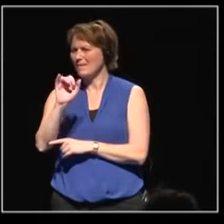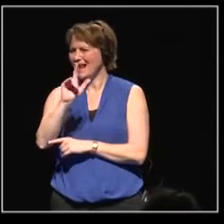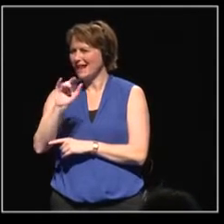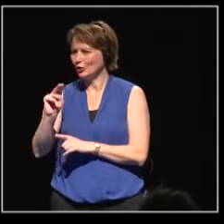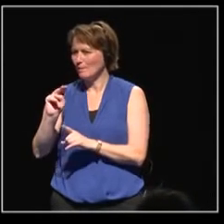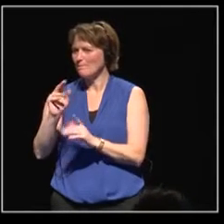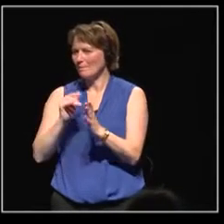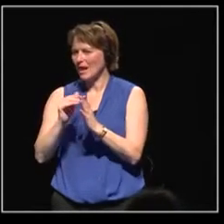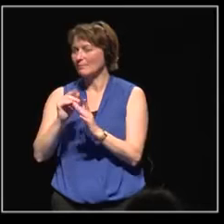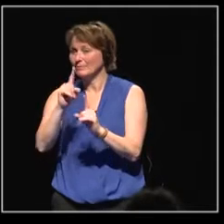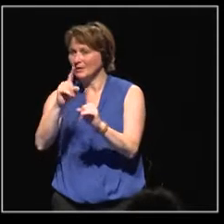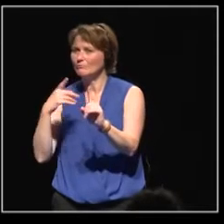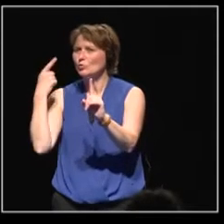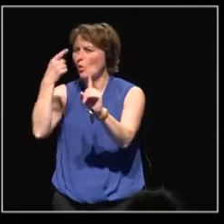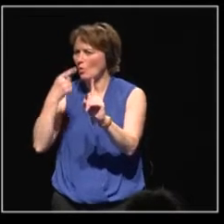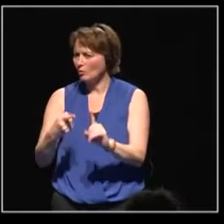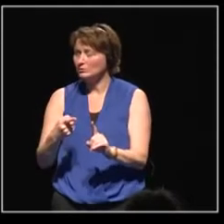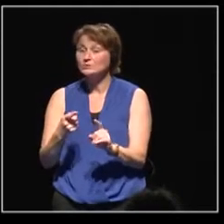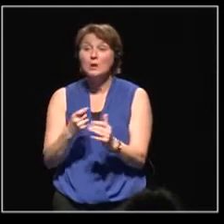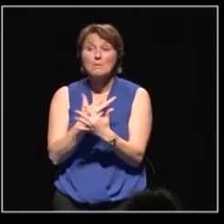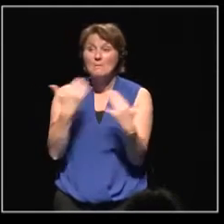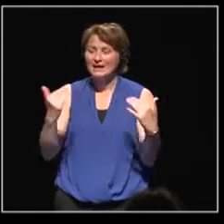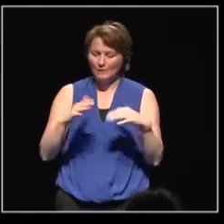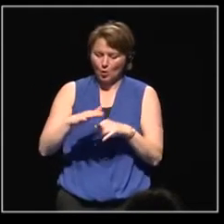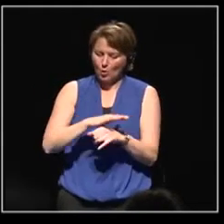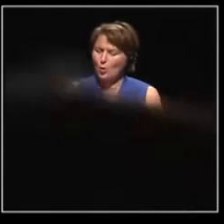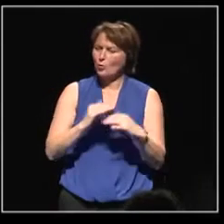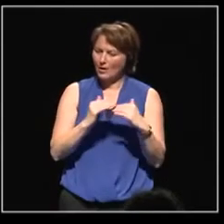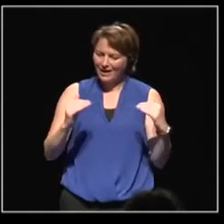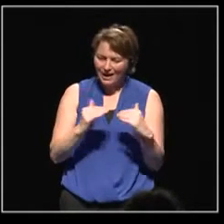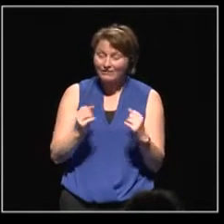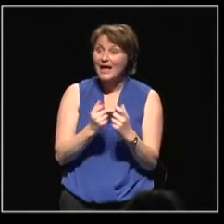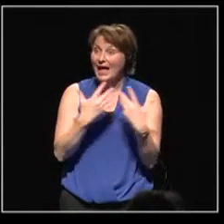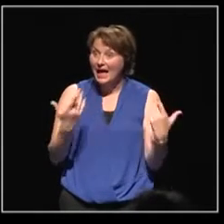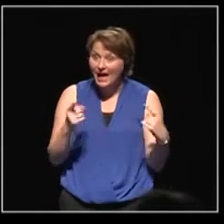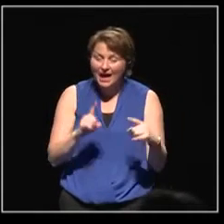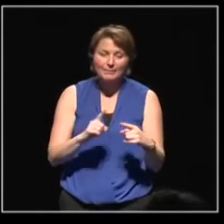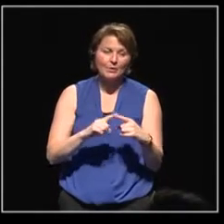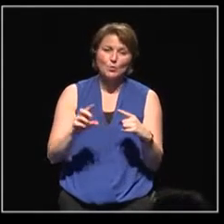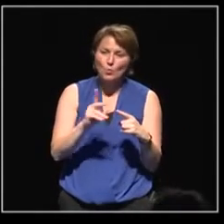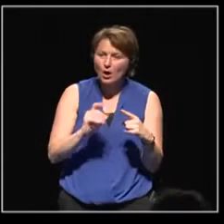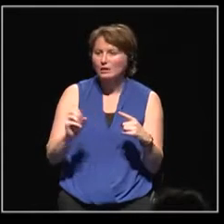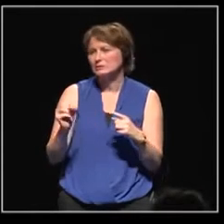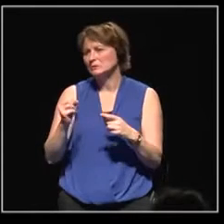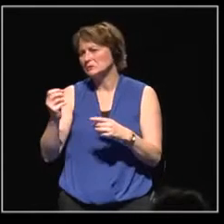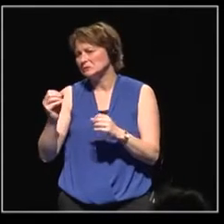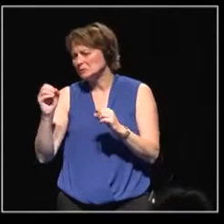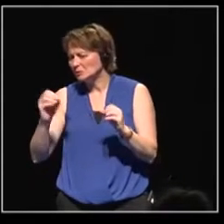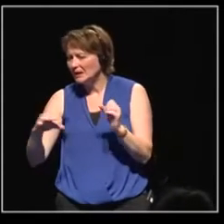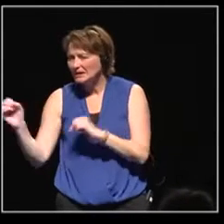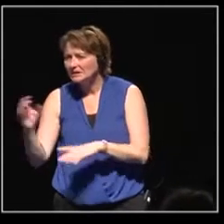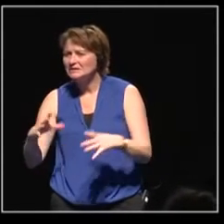Much of this relates to what happens at local level. Energy, water, waste, waste disposal, health, health services,